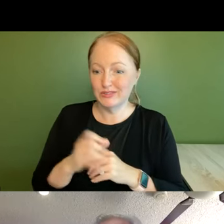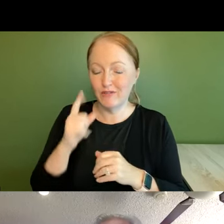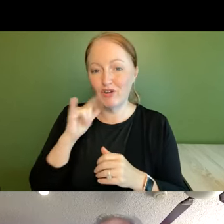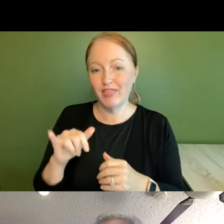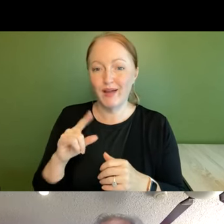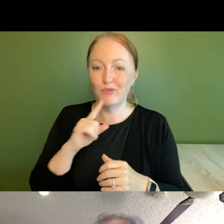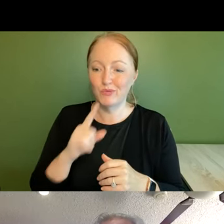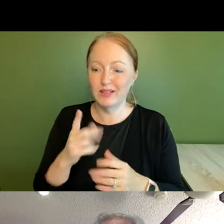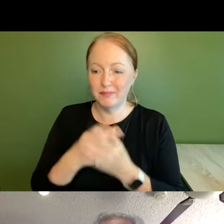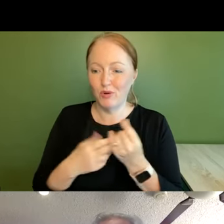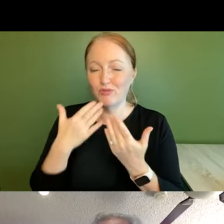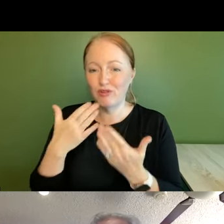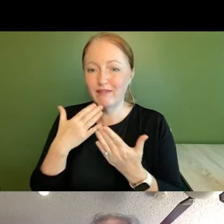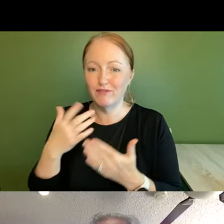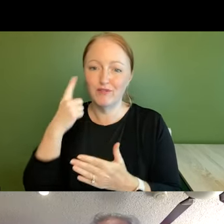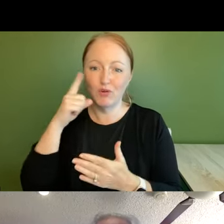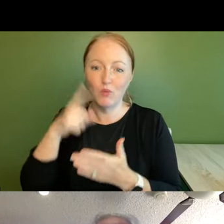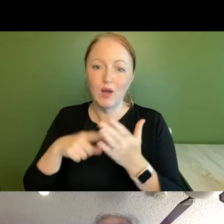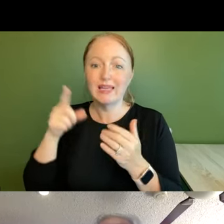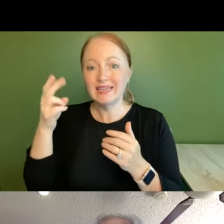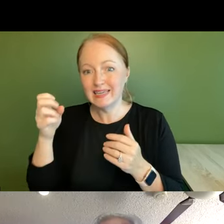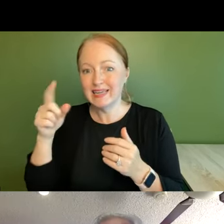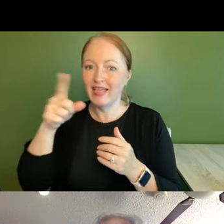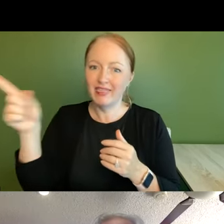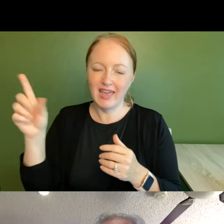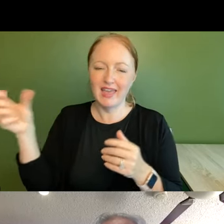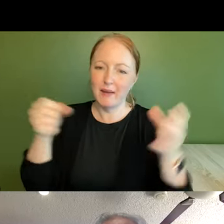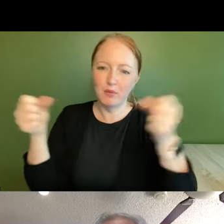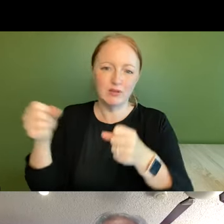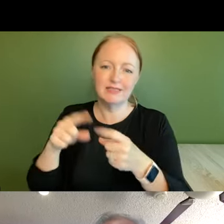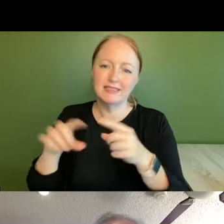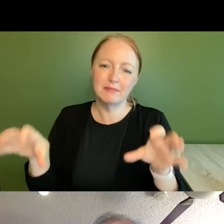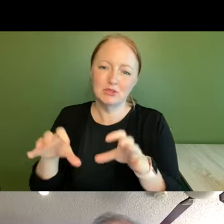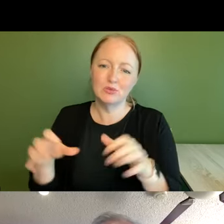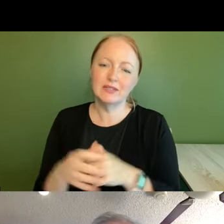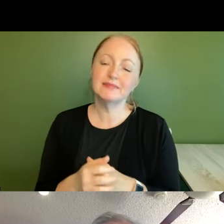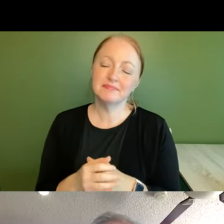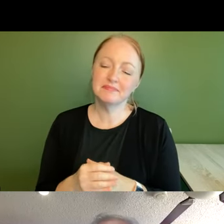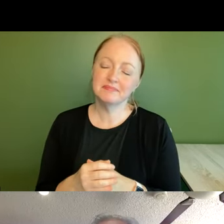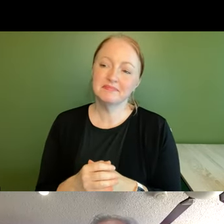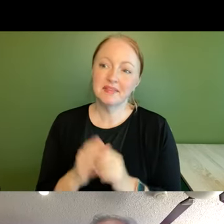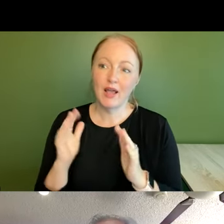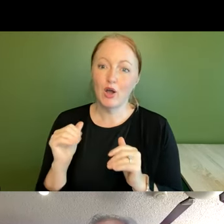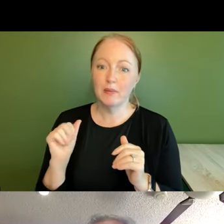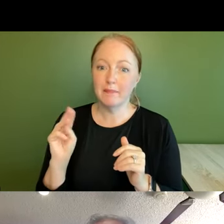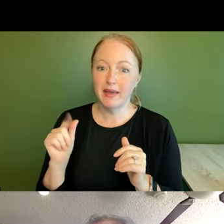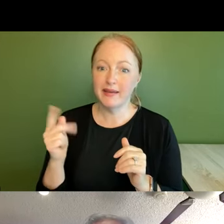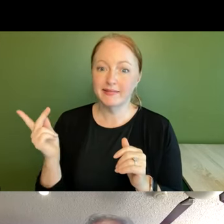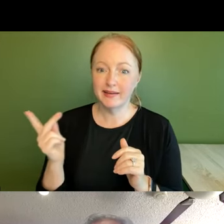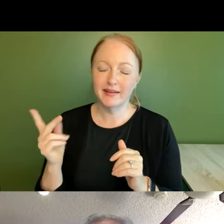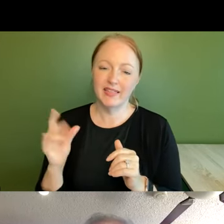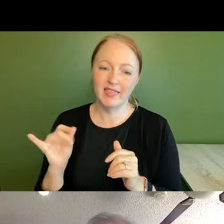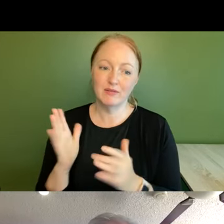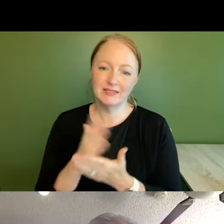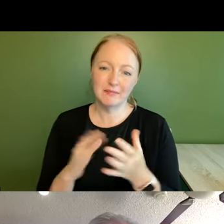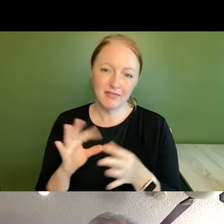we're we're most grateful for what he and they and the appointees have been doing so i hope amanda and uh that was some